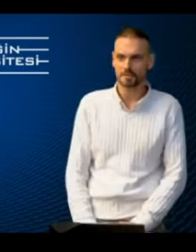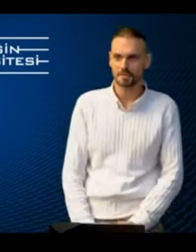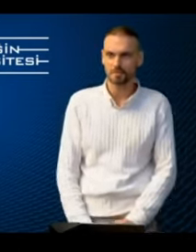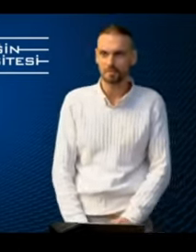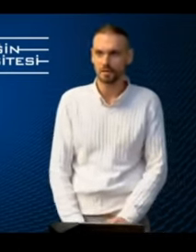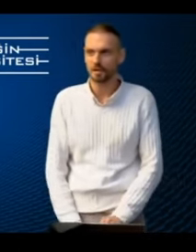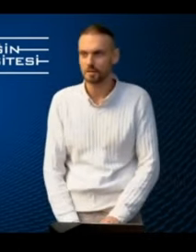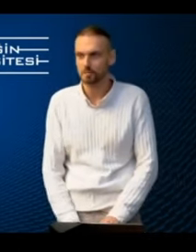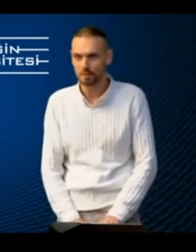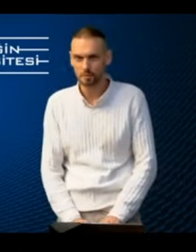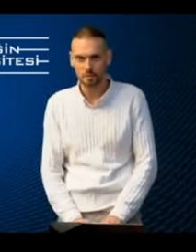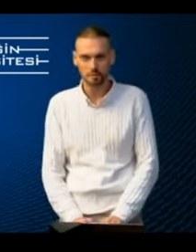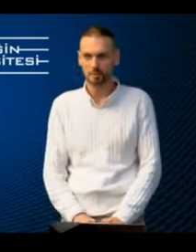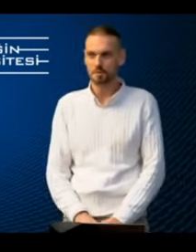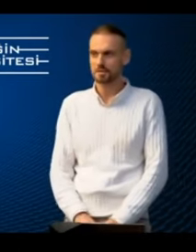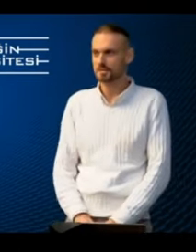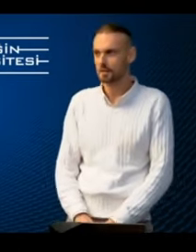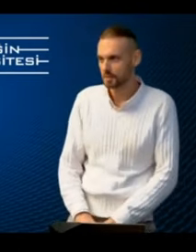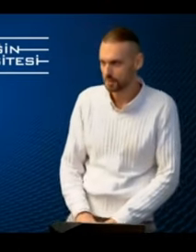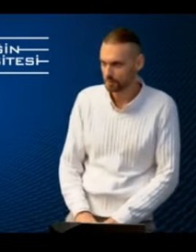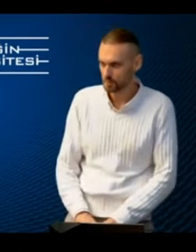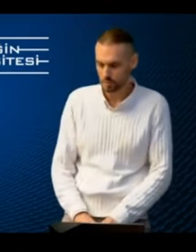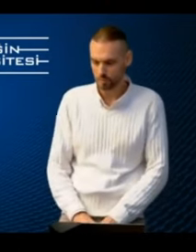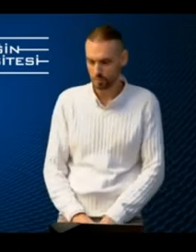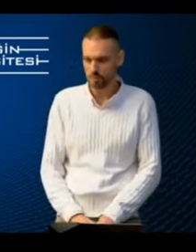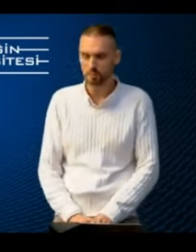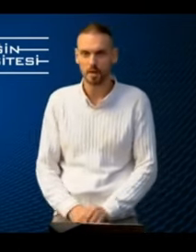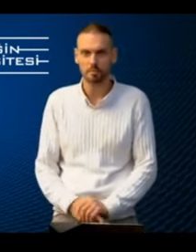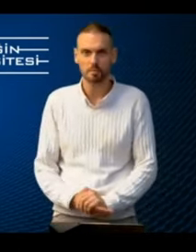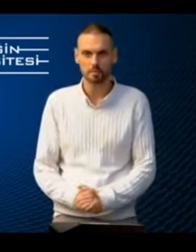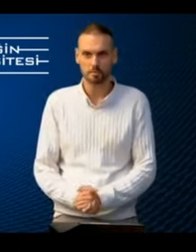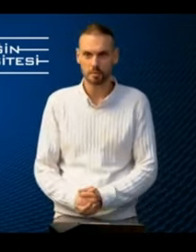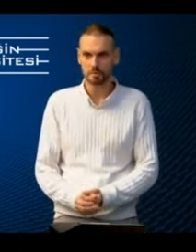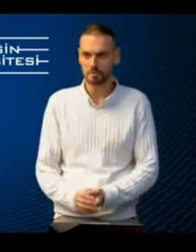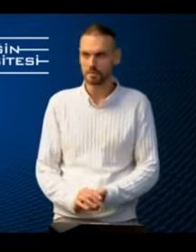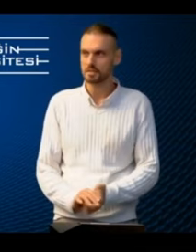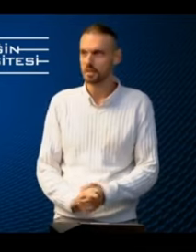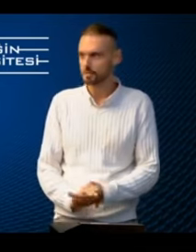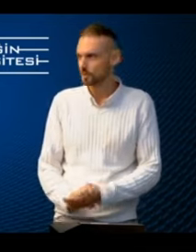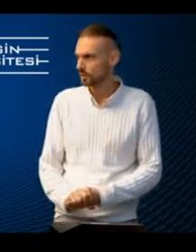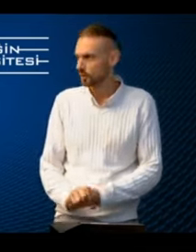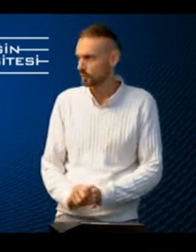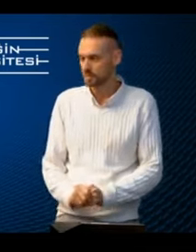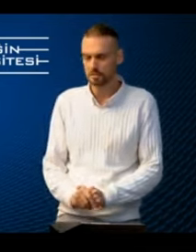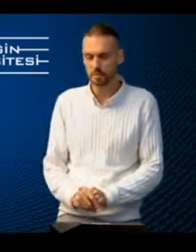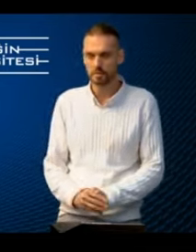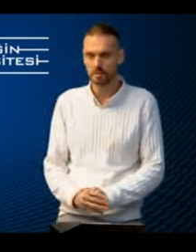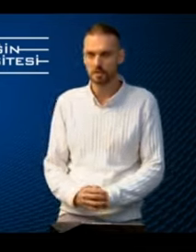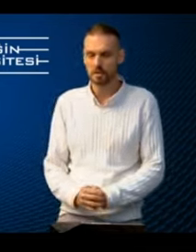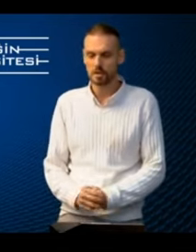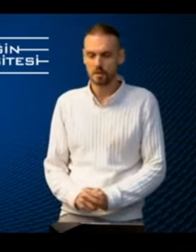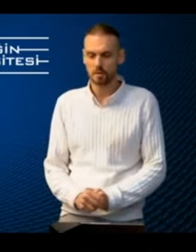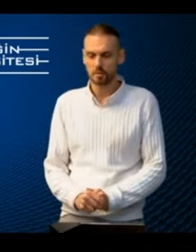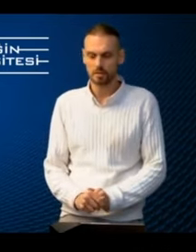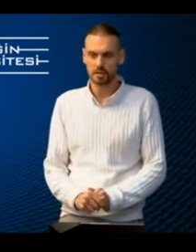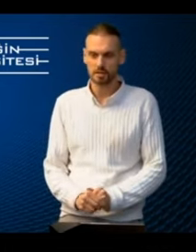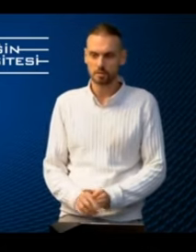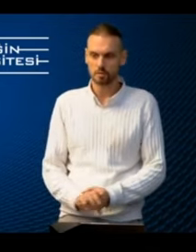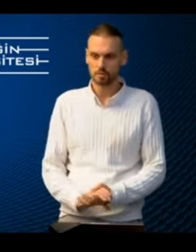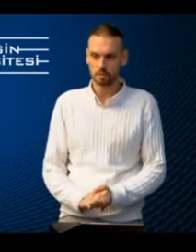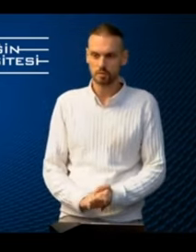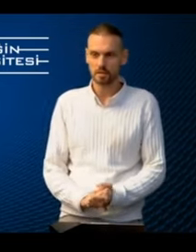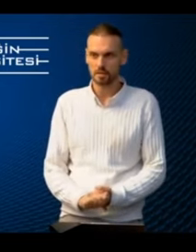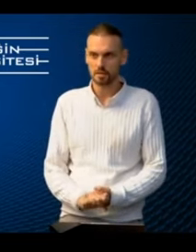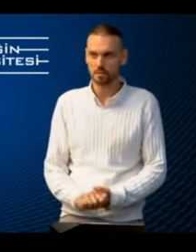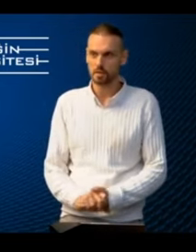it's an opportunity to learn something, to learn more, to become a better person. This time as well, I hope this webinar will take